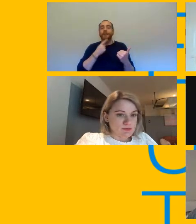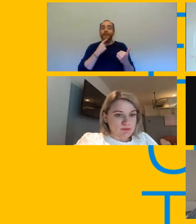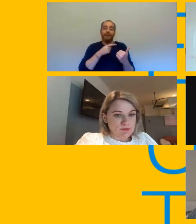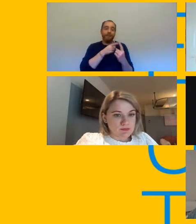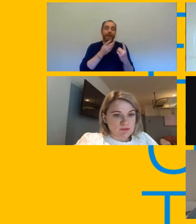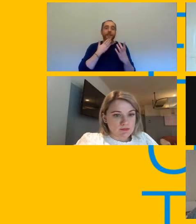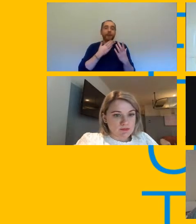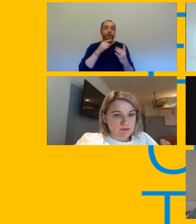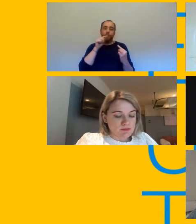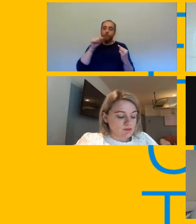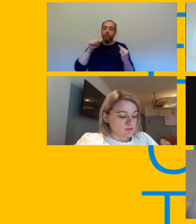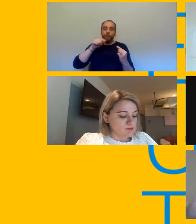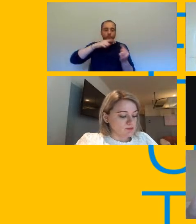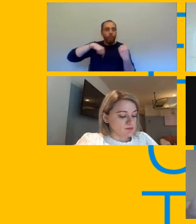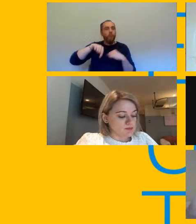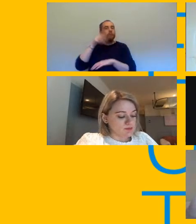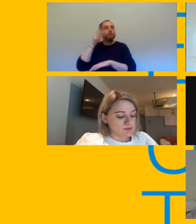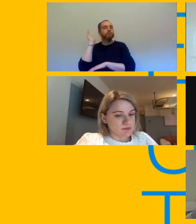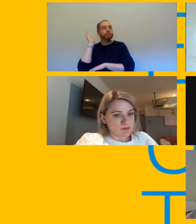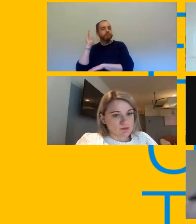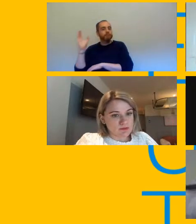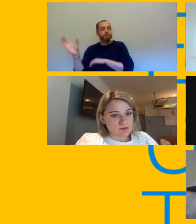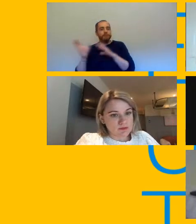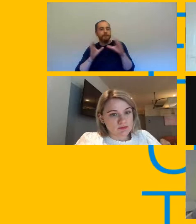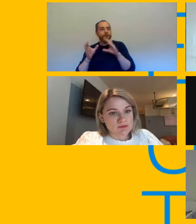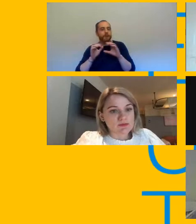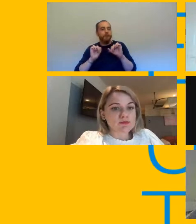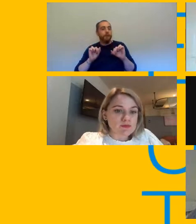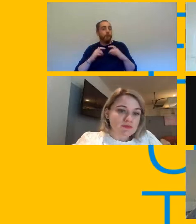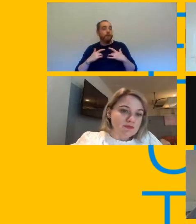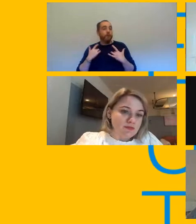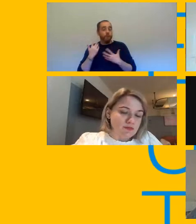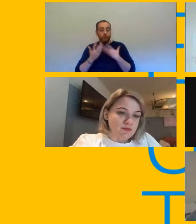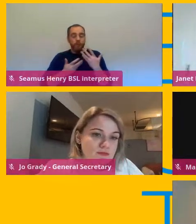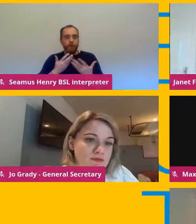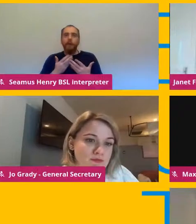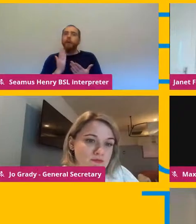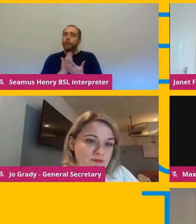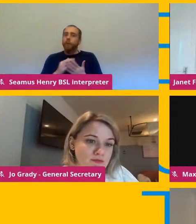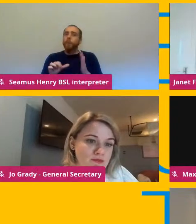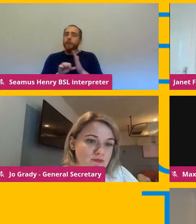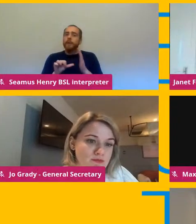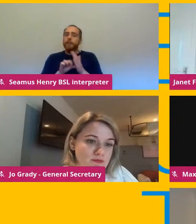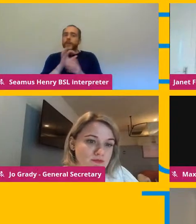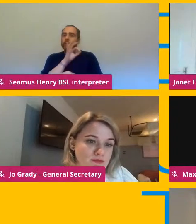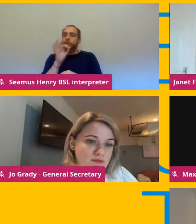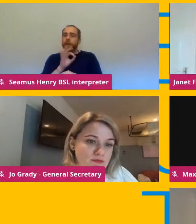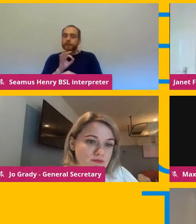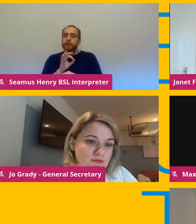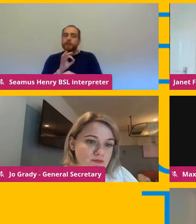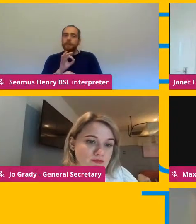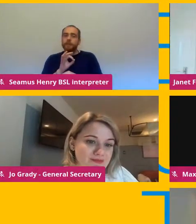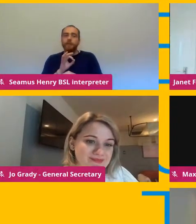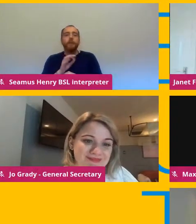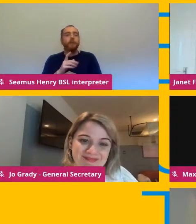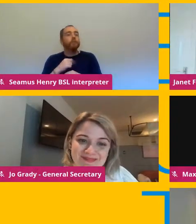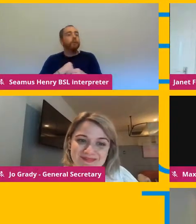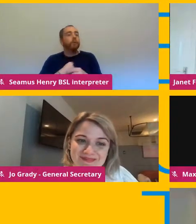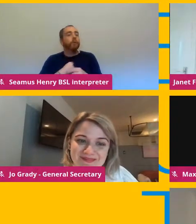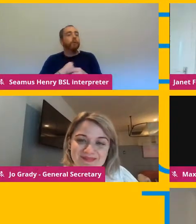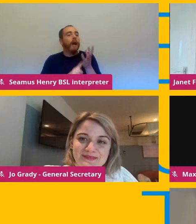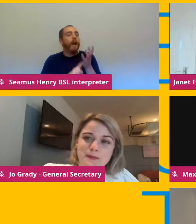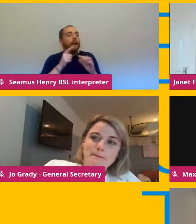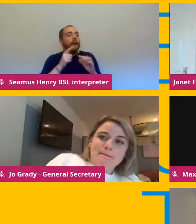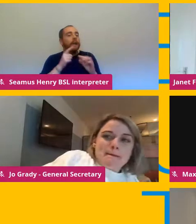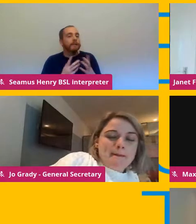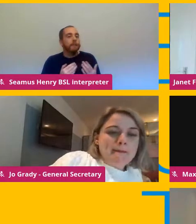um for for their contributions and for the answers to those really tricky questions and sorry alex did you did you want to say something